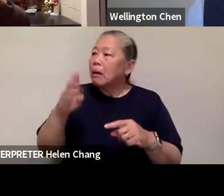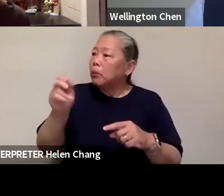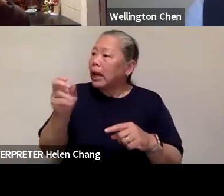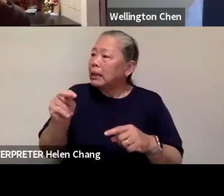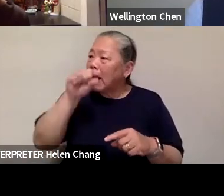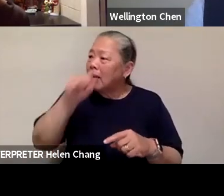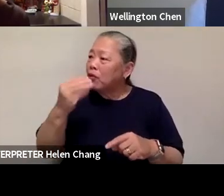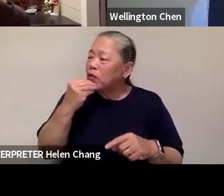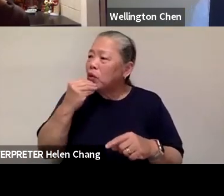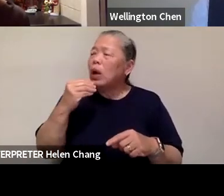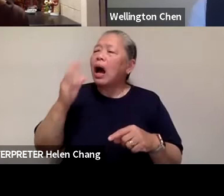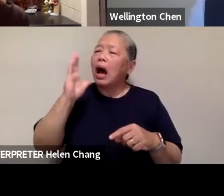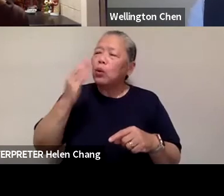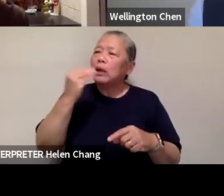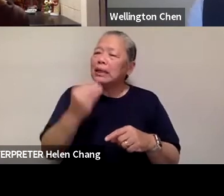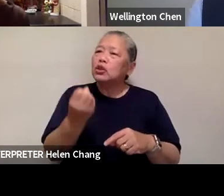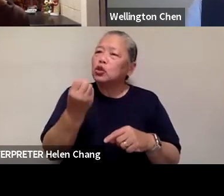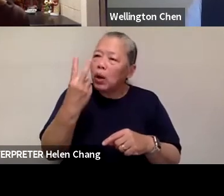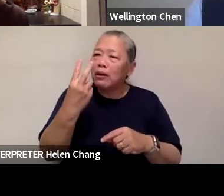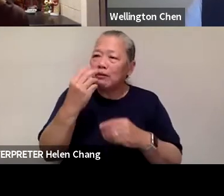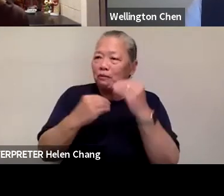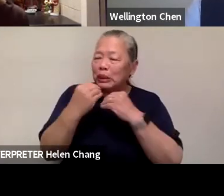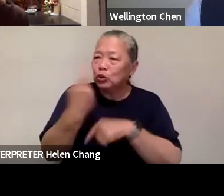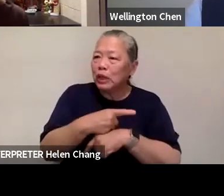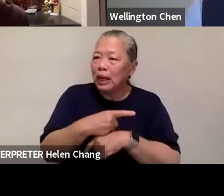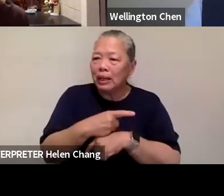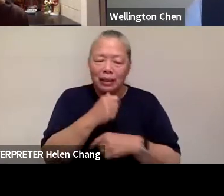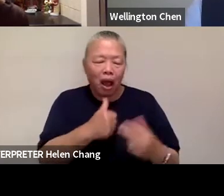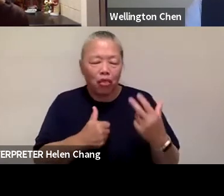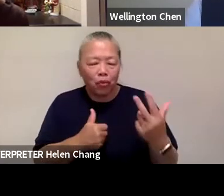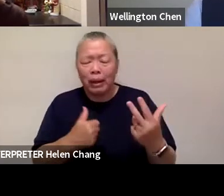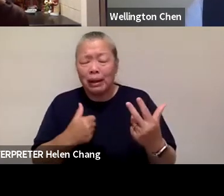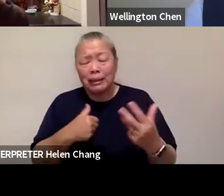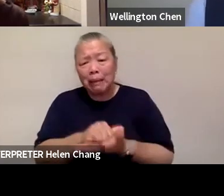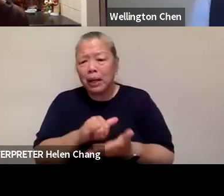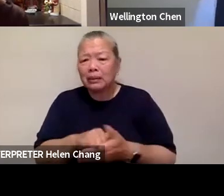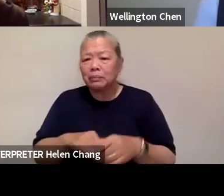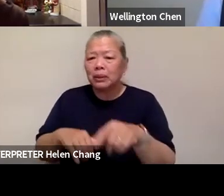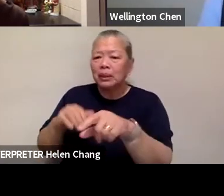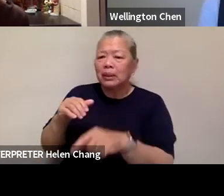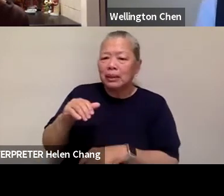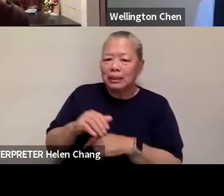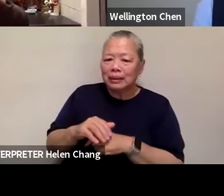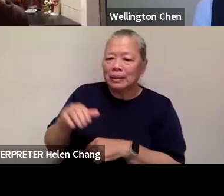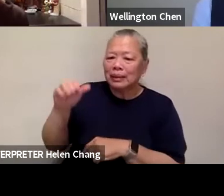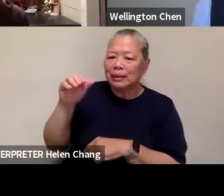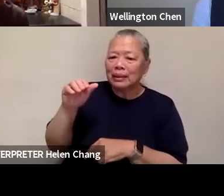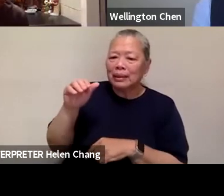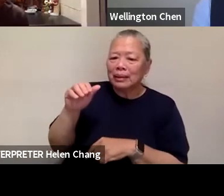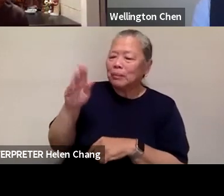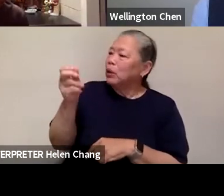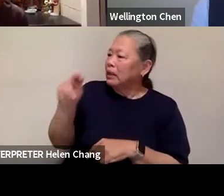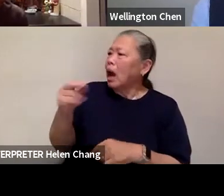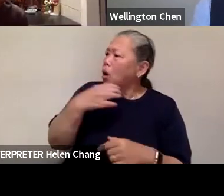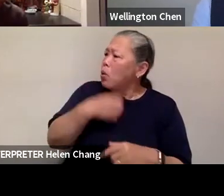of three. That's impossible, right? And so, and so. I wish you would, Wellington, I wish you would. I can't wait to come to